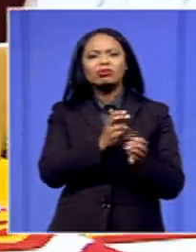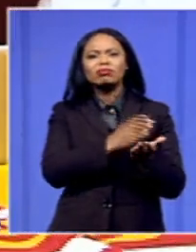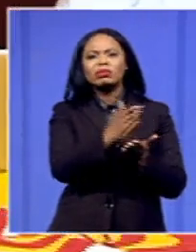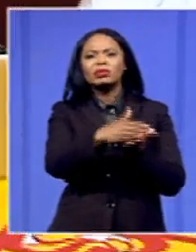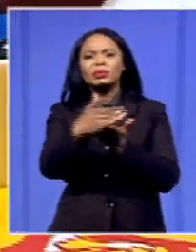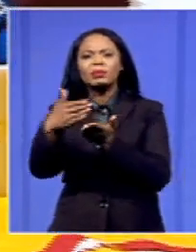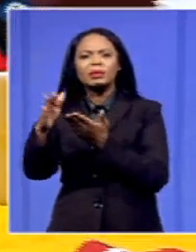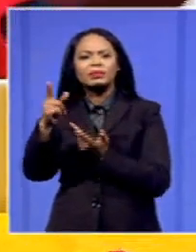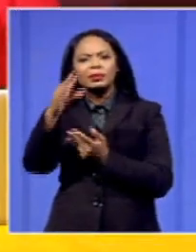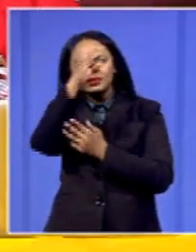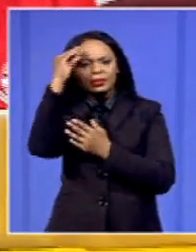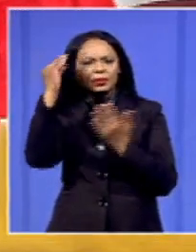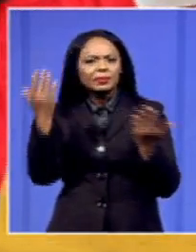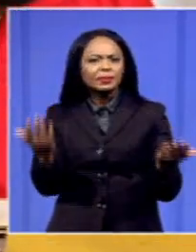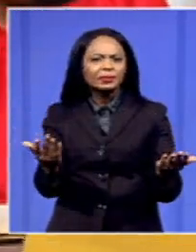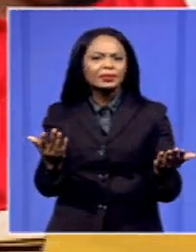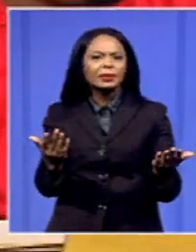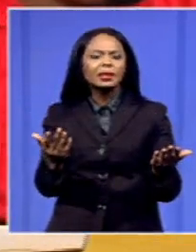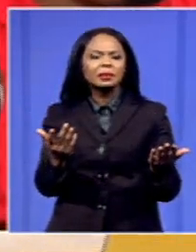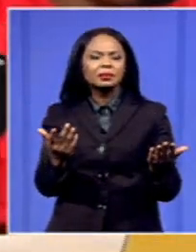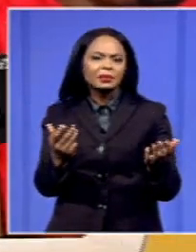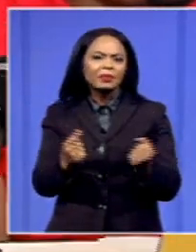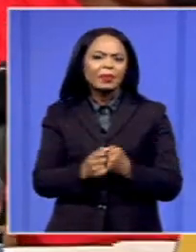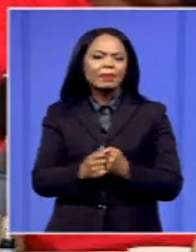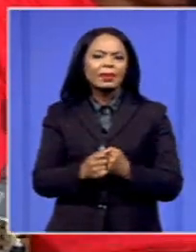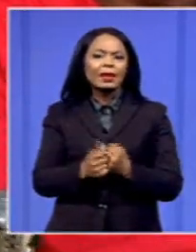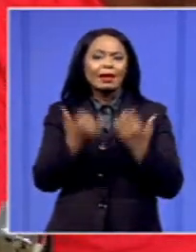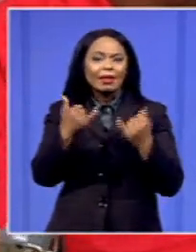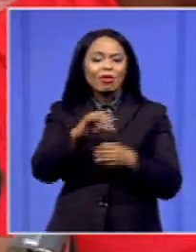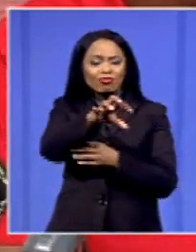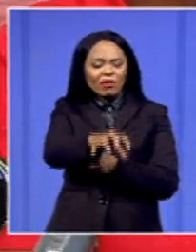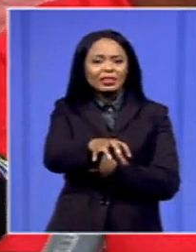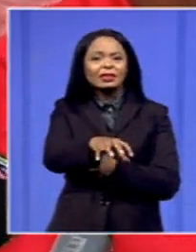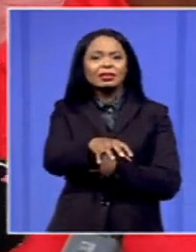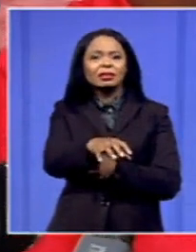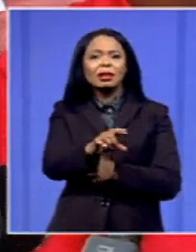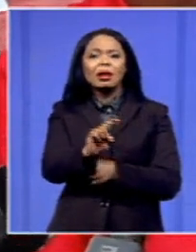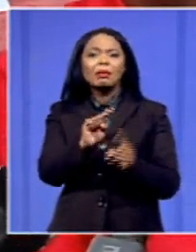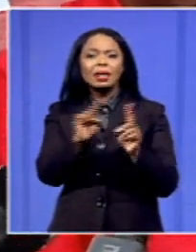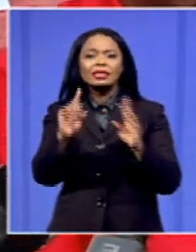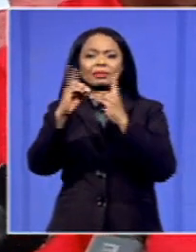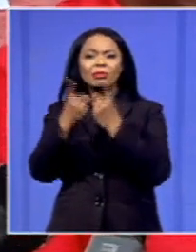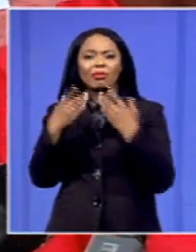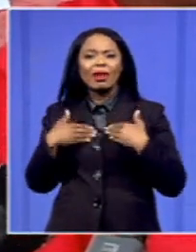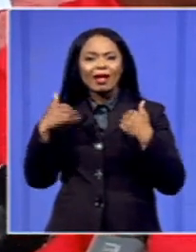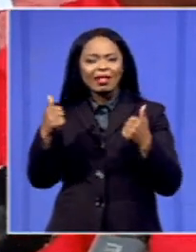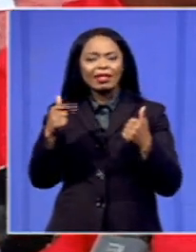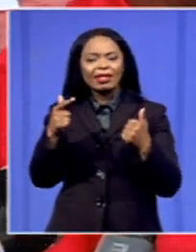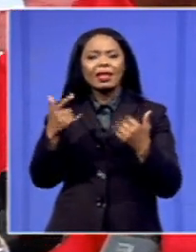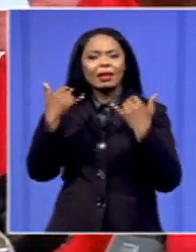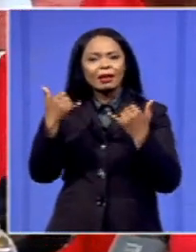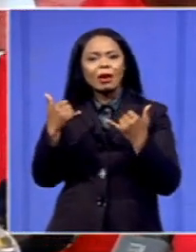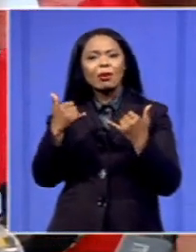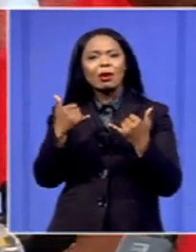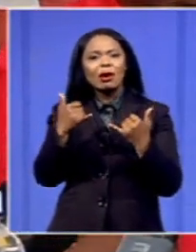the parent of health in this province, not only in this province, the parent of health in the Department of Health lies particularly